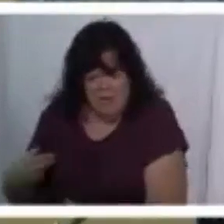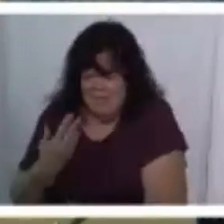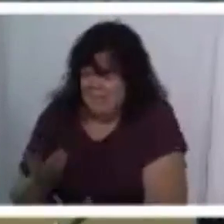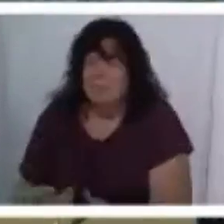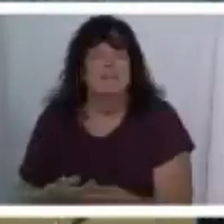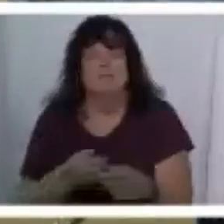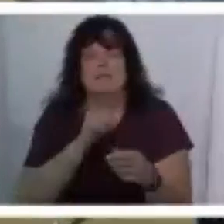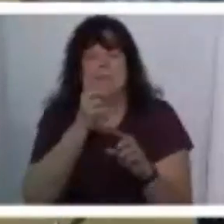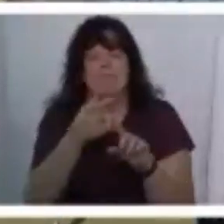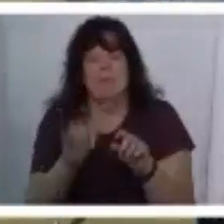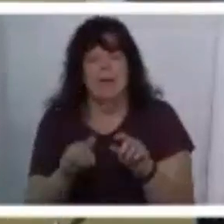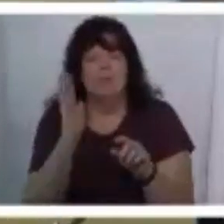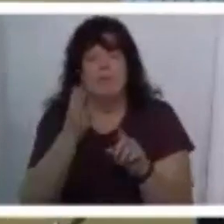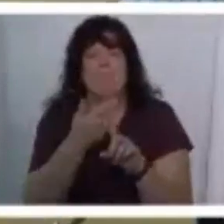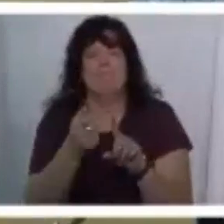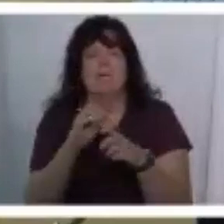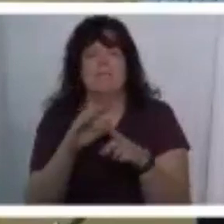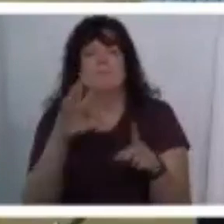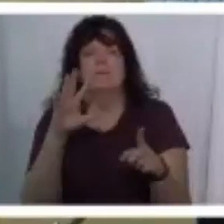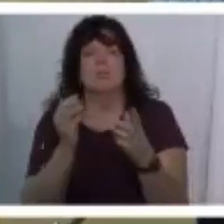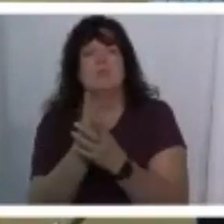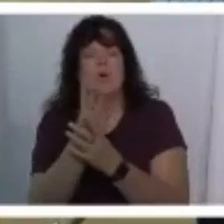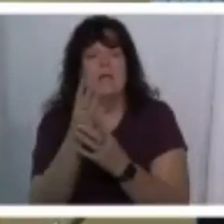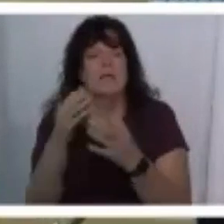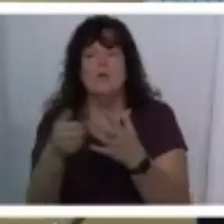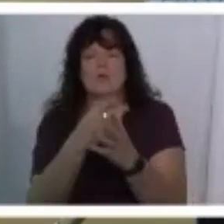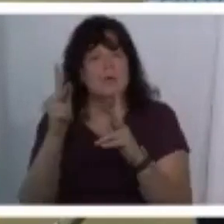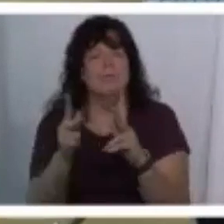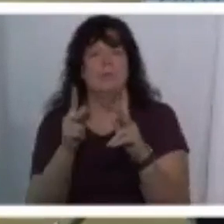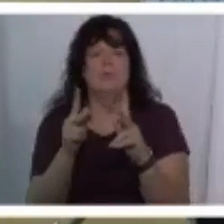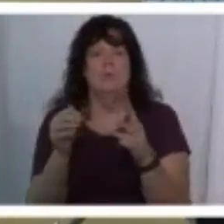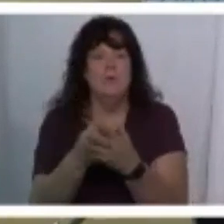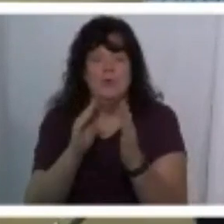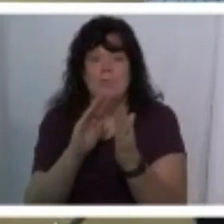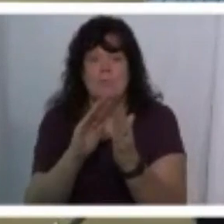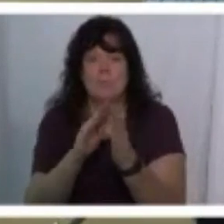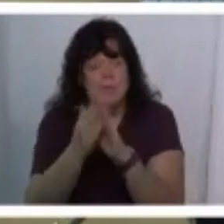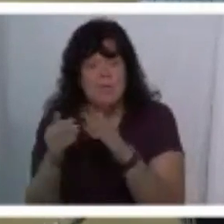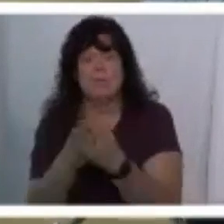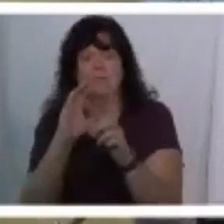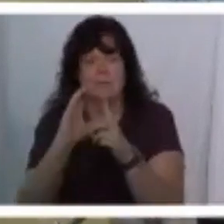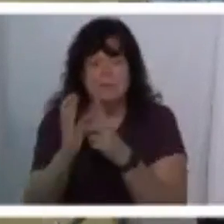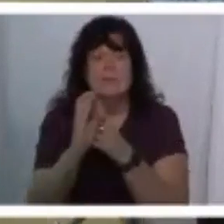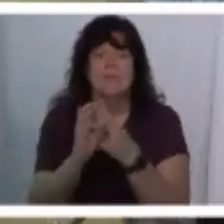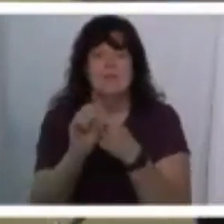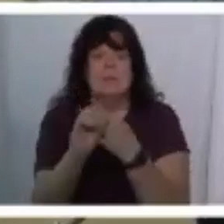growing this congregation and so